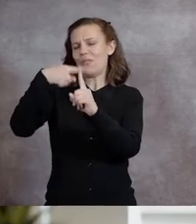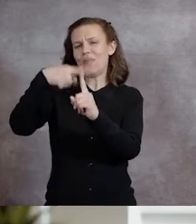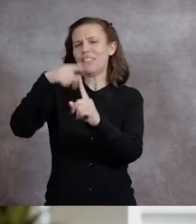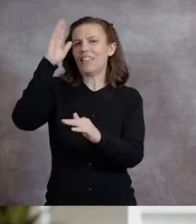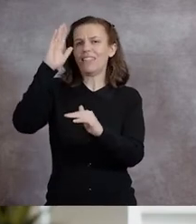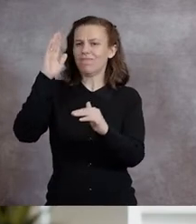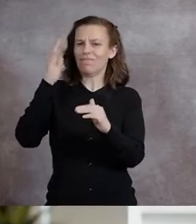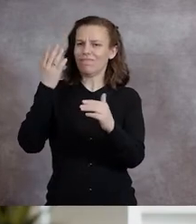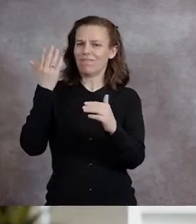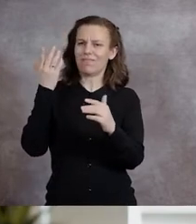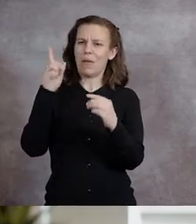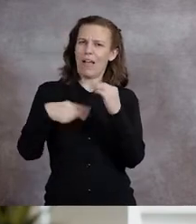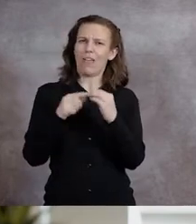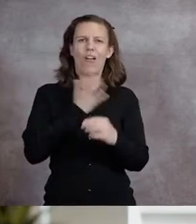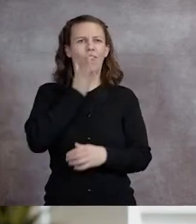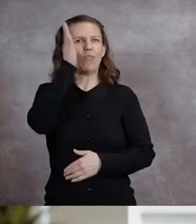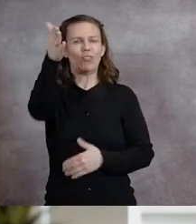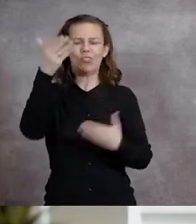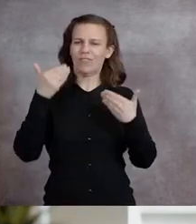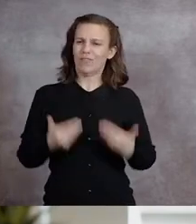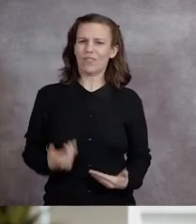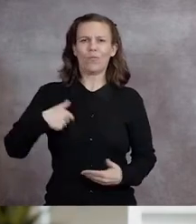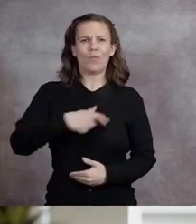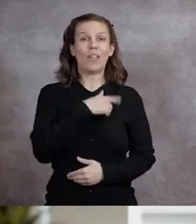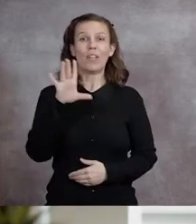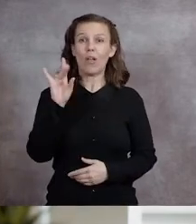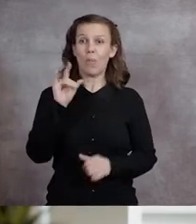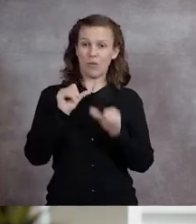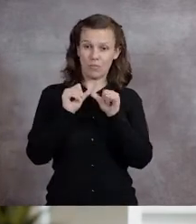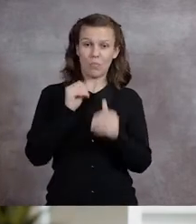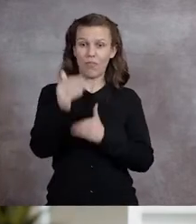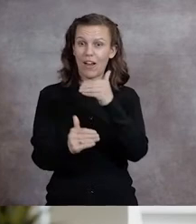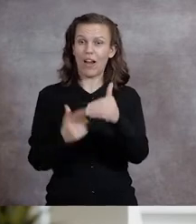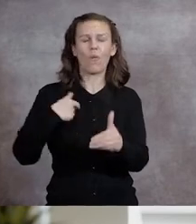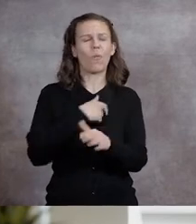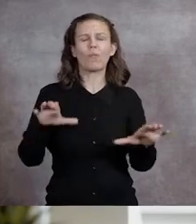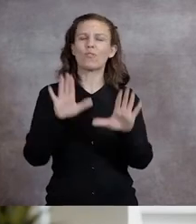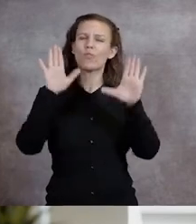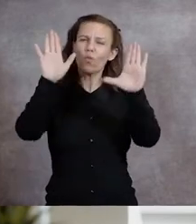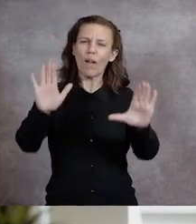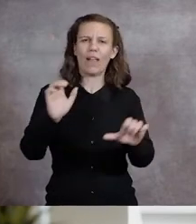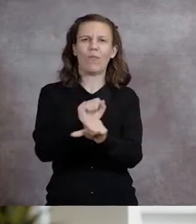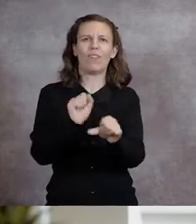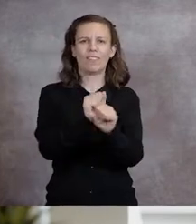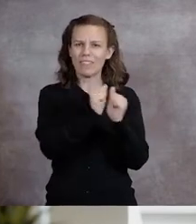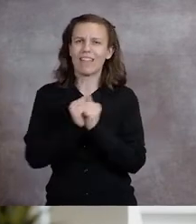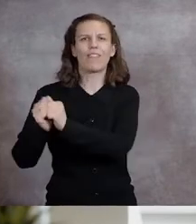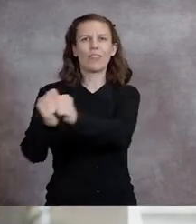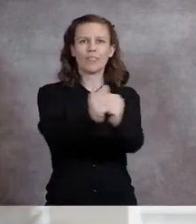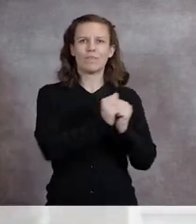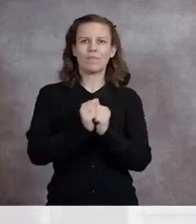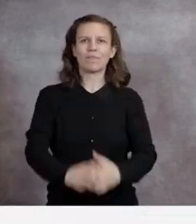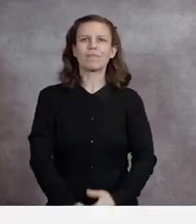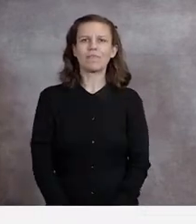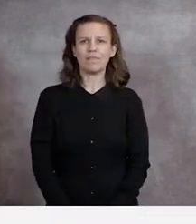optimistic about our future as Lobos. Moving forward, we're going to do great things together.